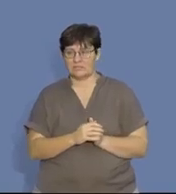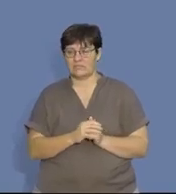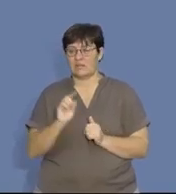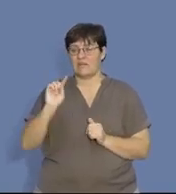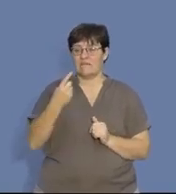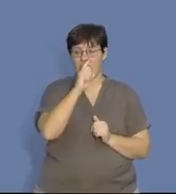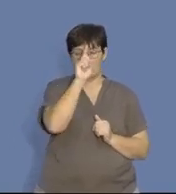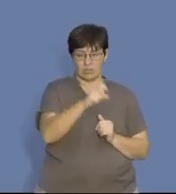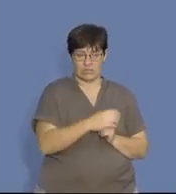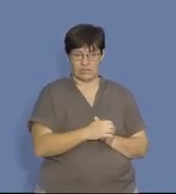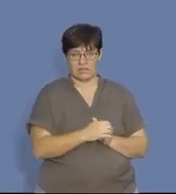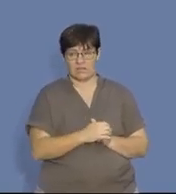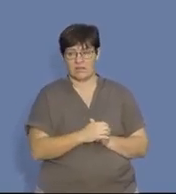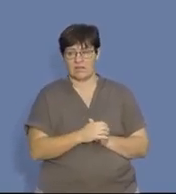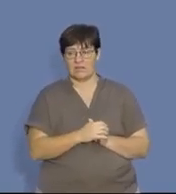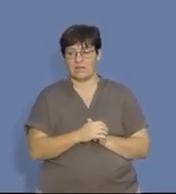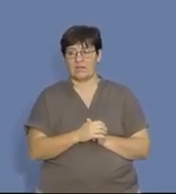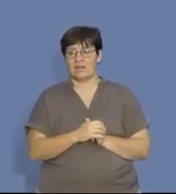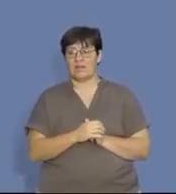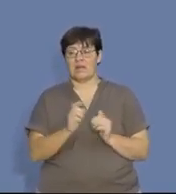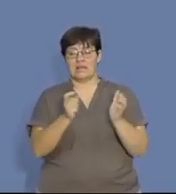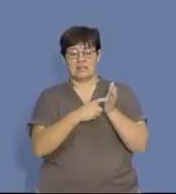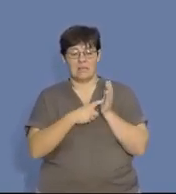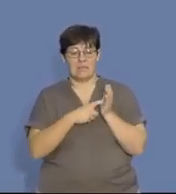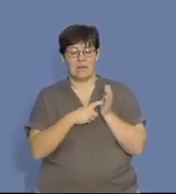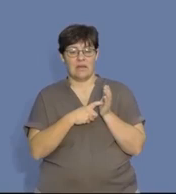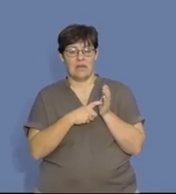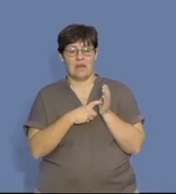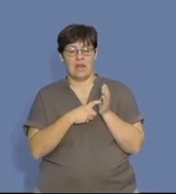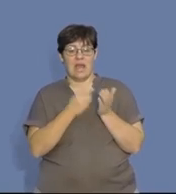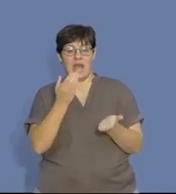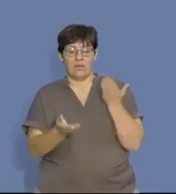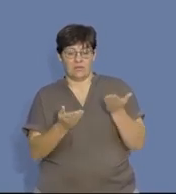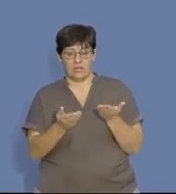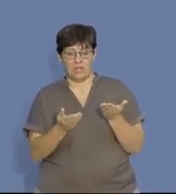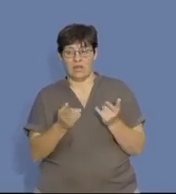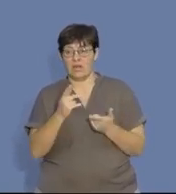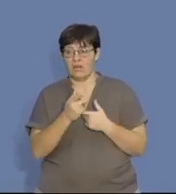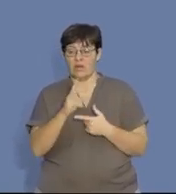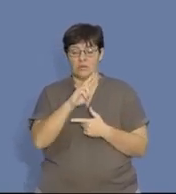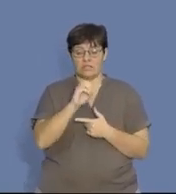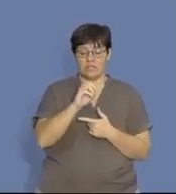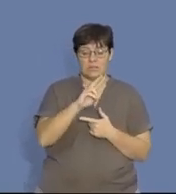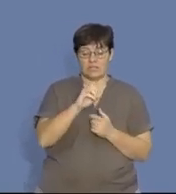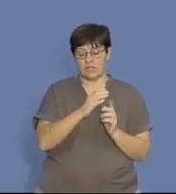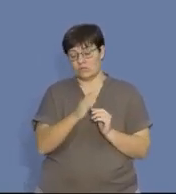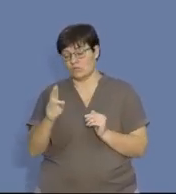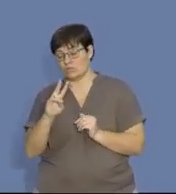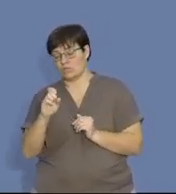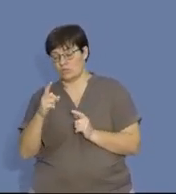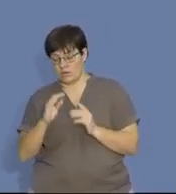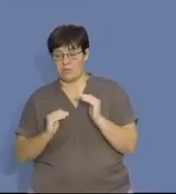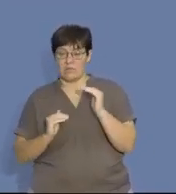Okay, the very first question, we've got the debt equity ratio has improved from 2020 to